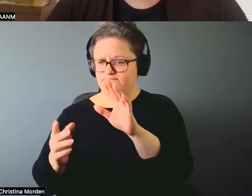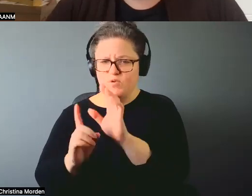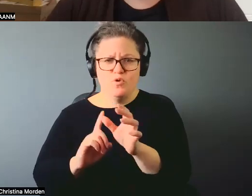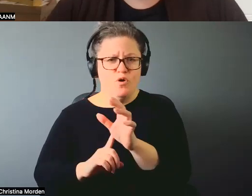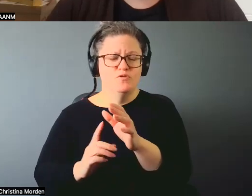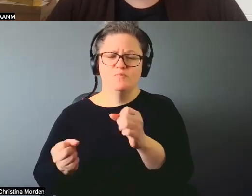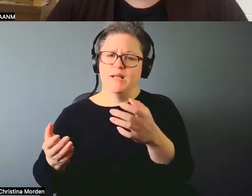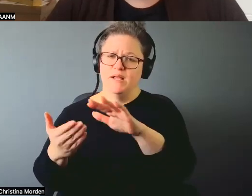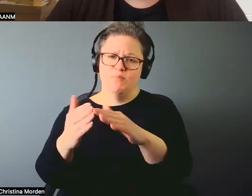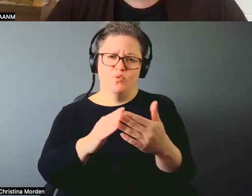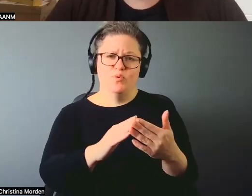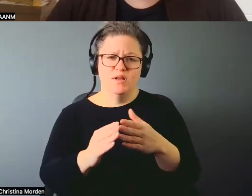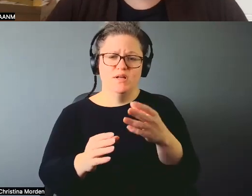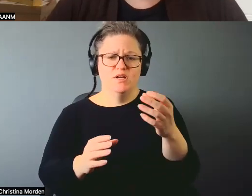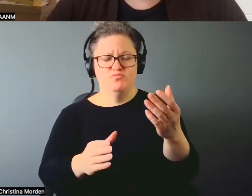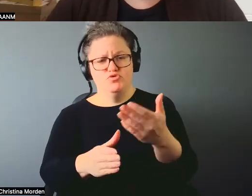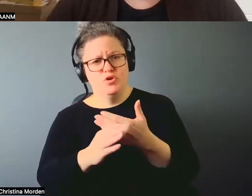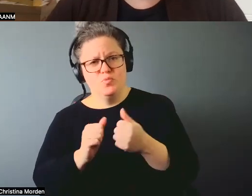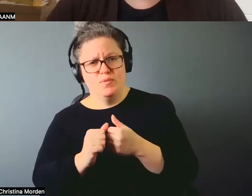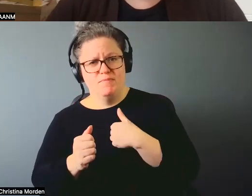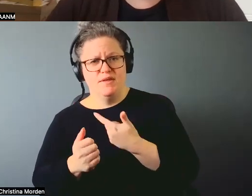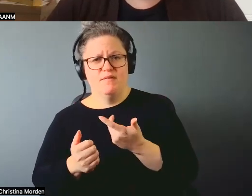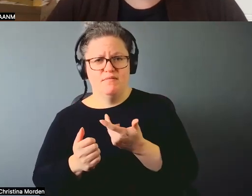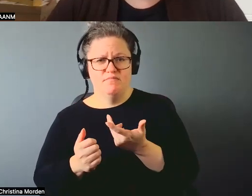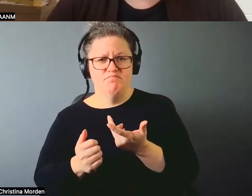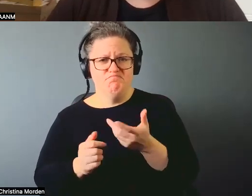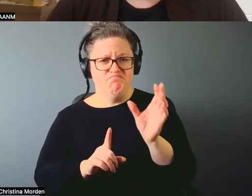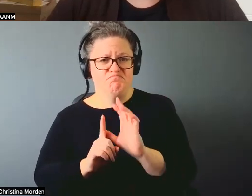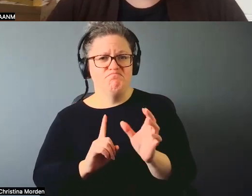with me. How to do that. You know?